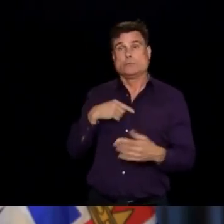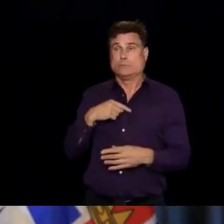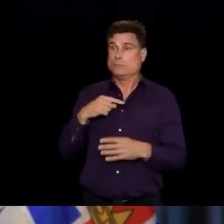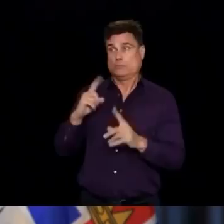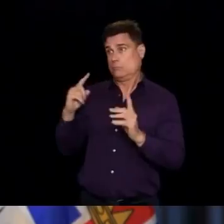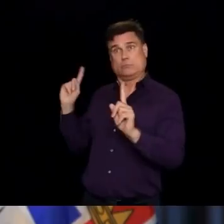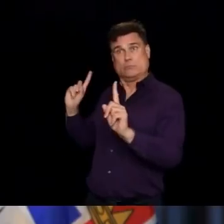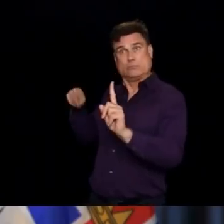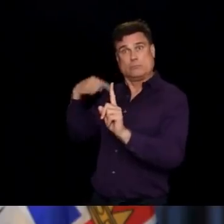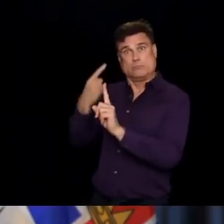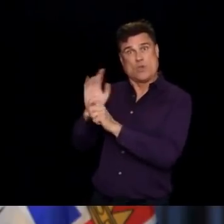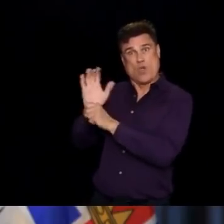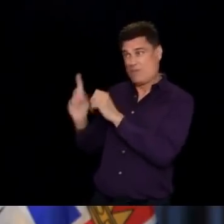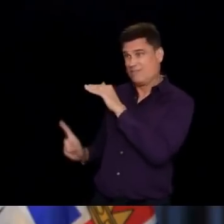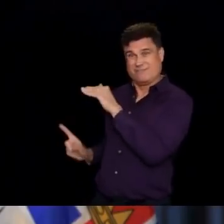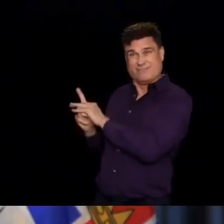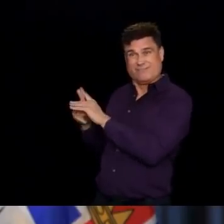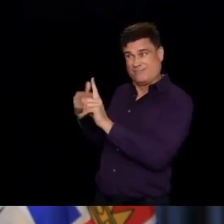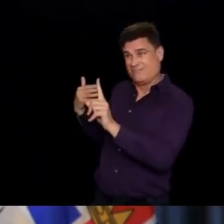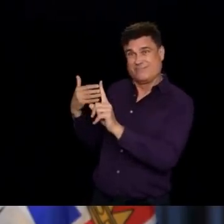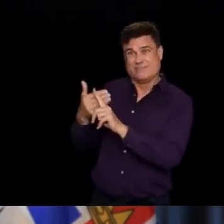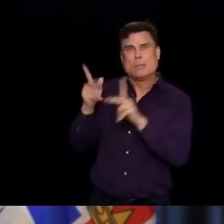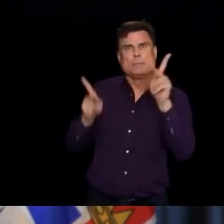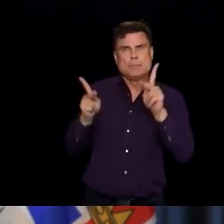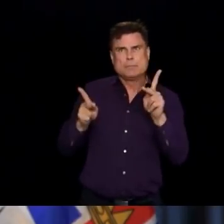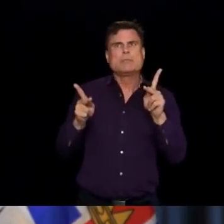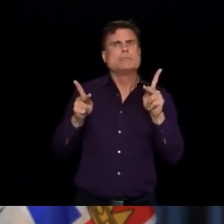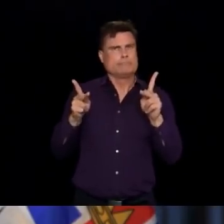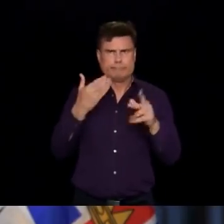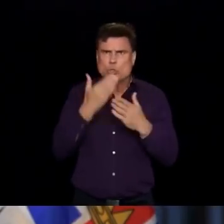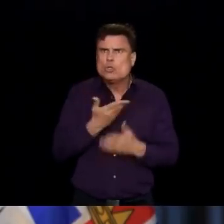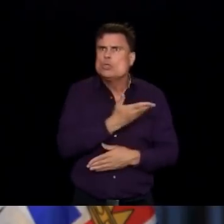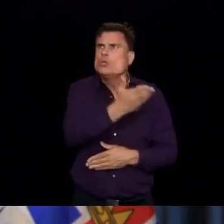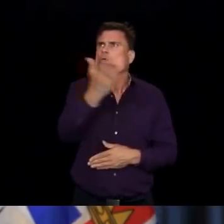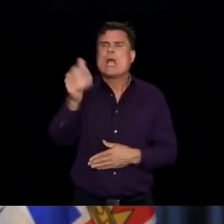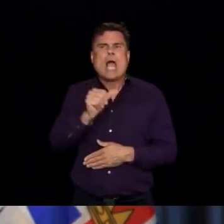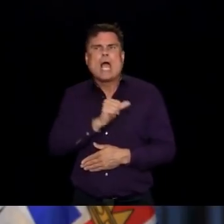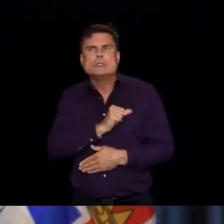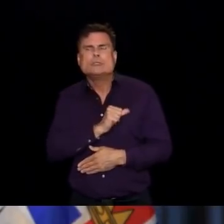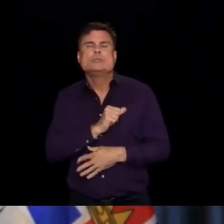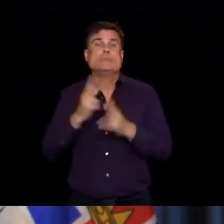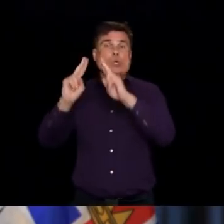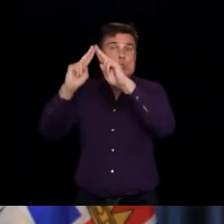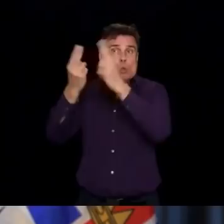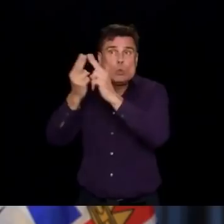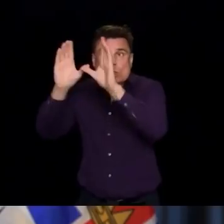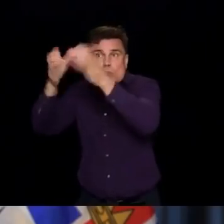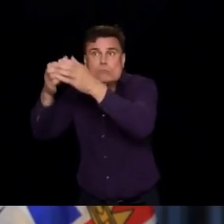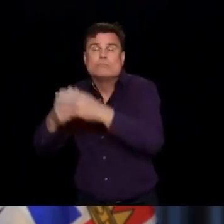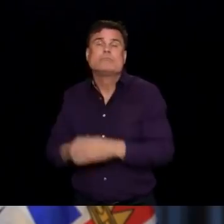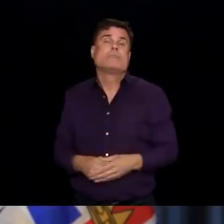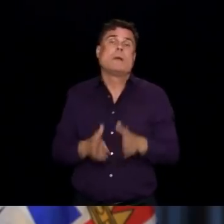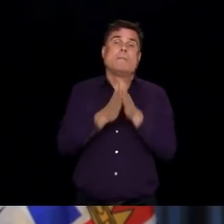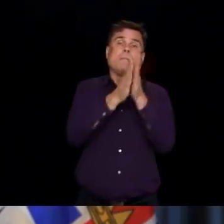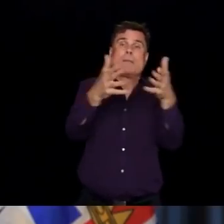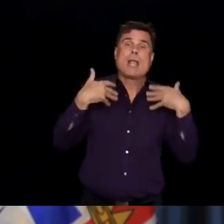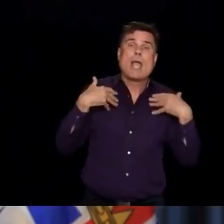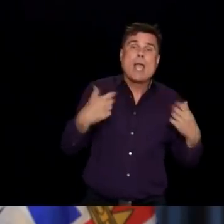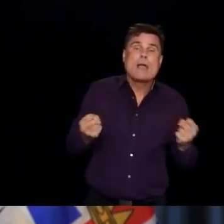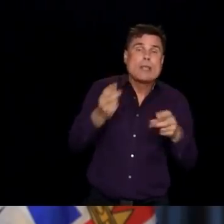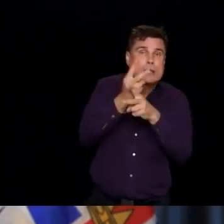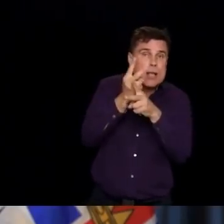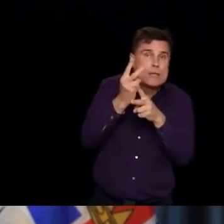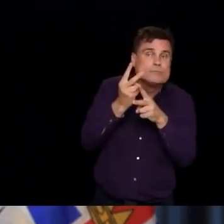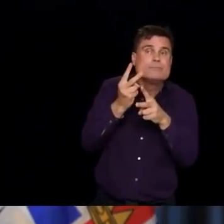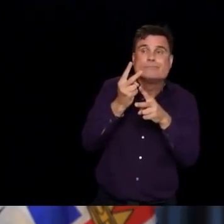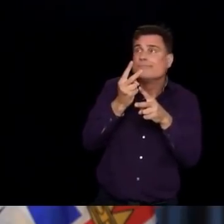cooperatively. Unions and private long-term care homes and public ones and health authorities and